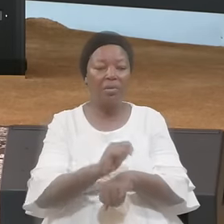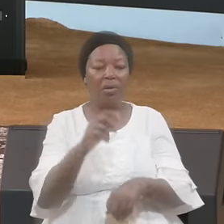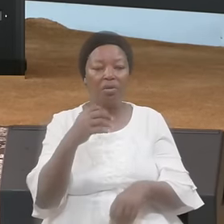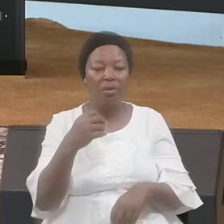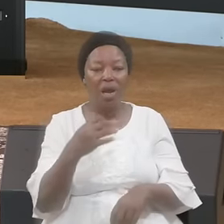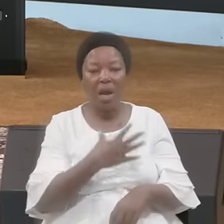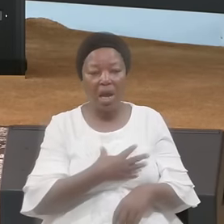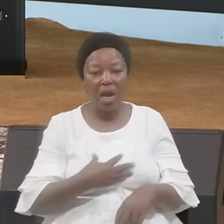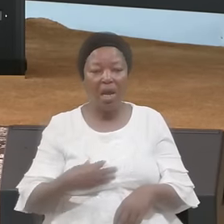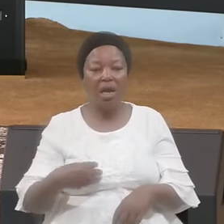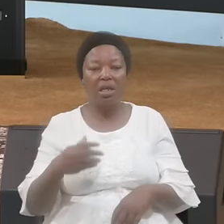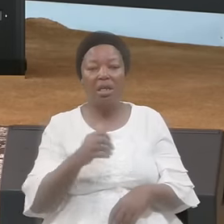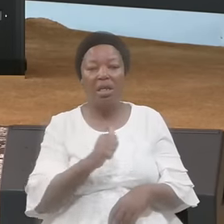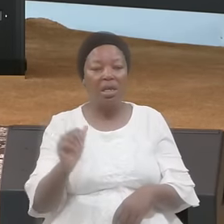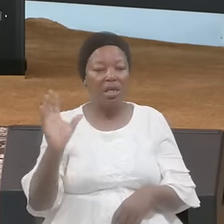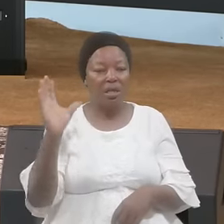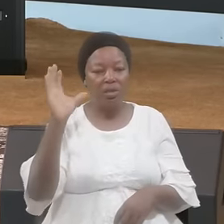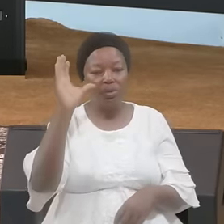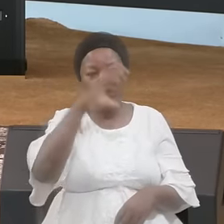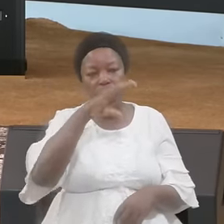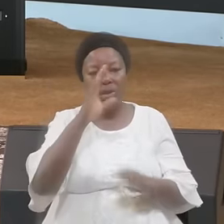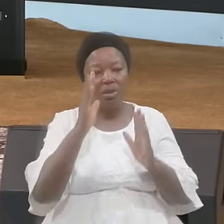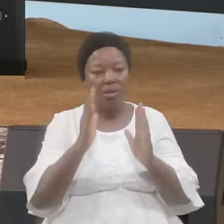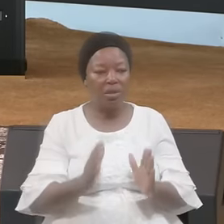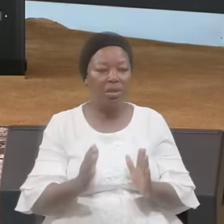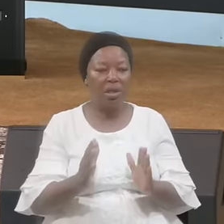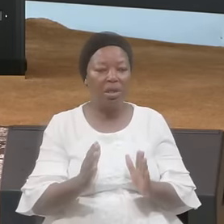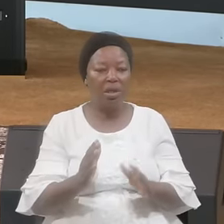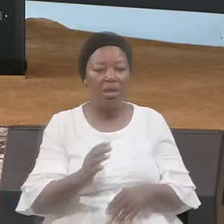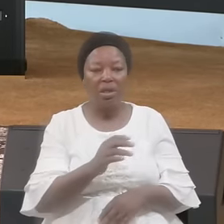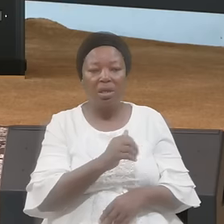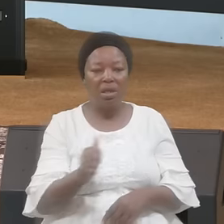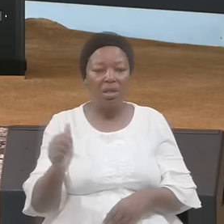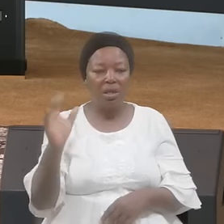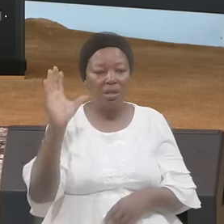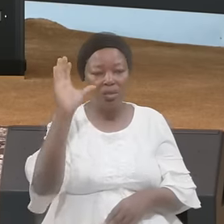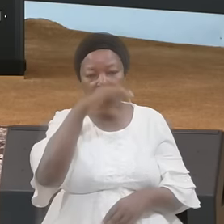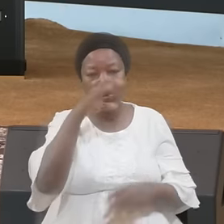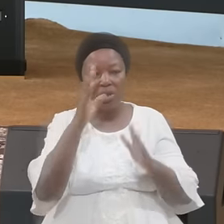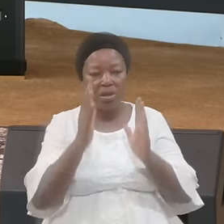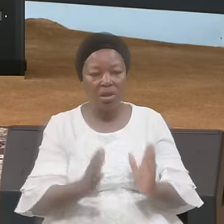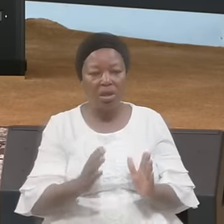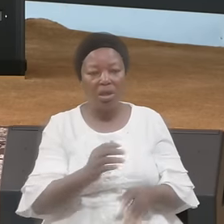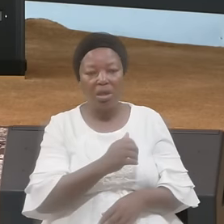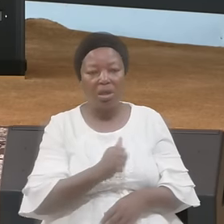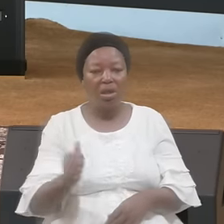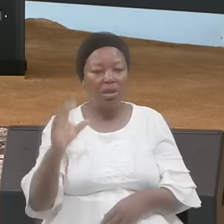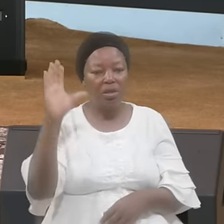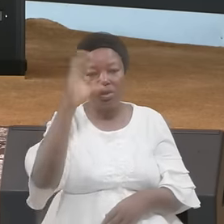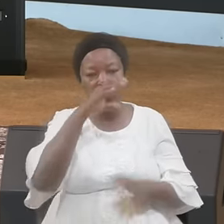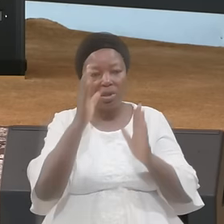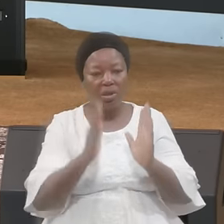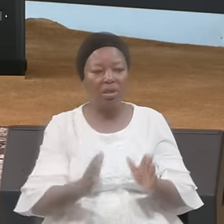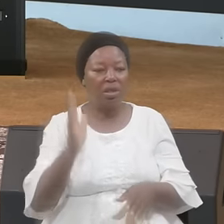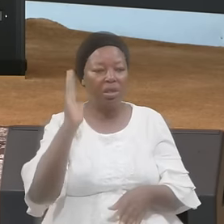And a stranger A stranger A stranger Shall